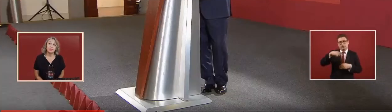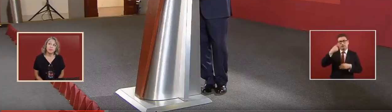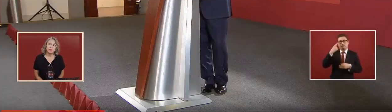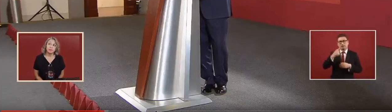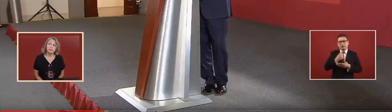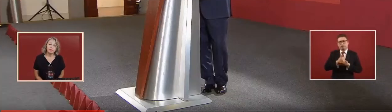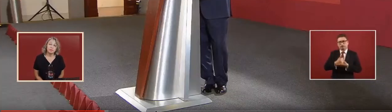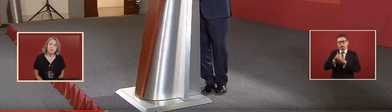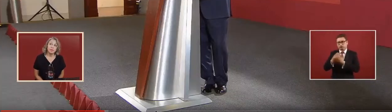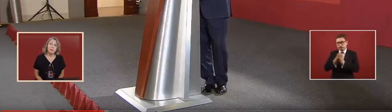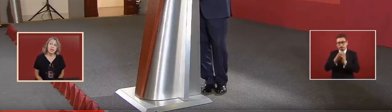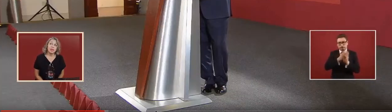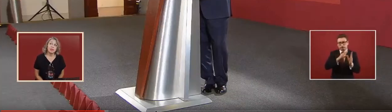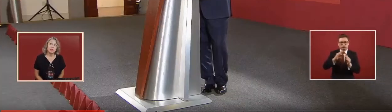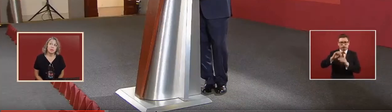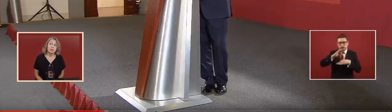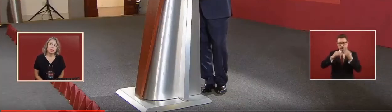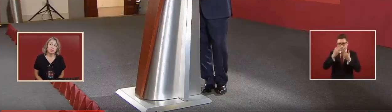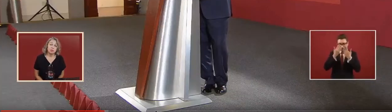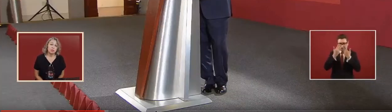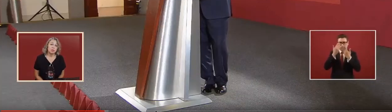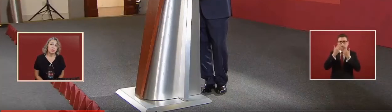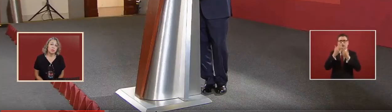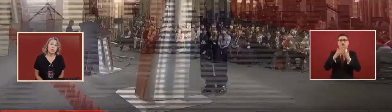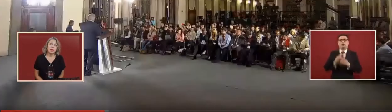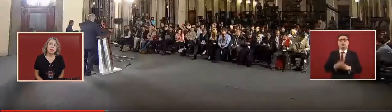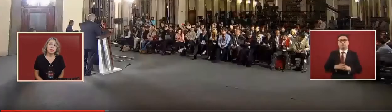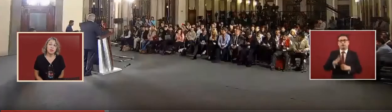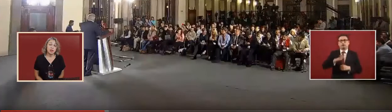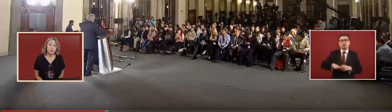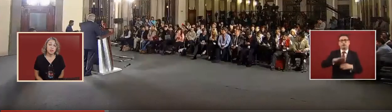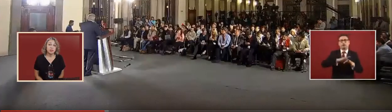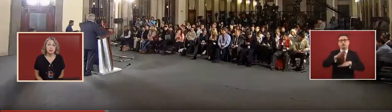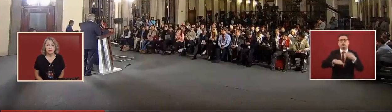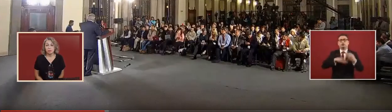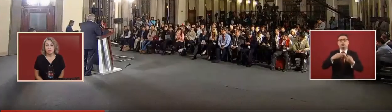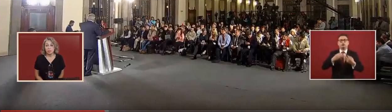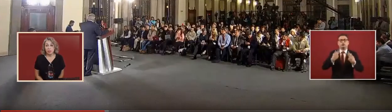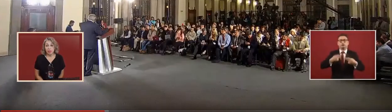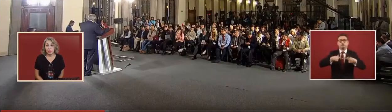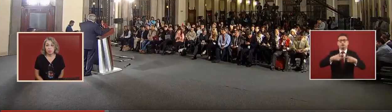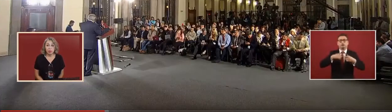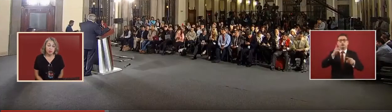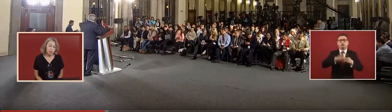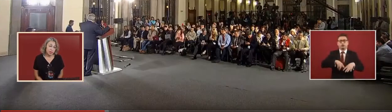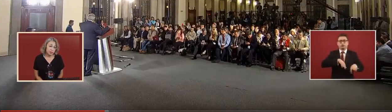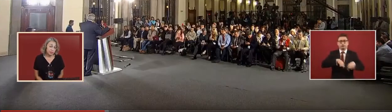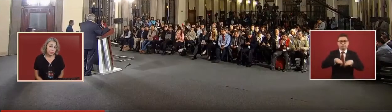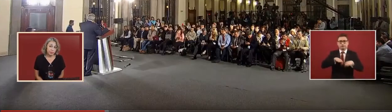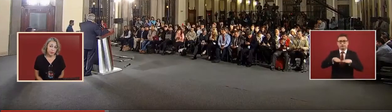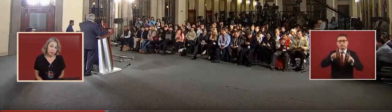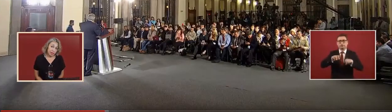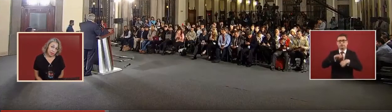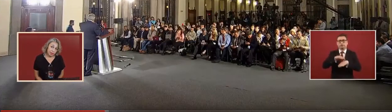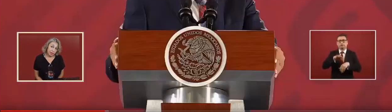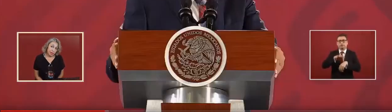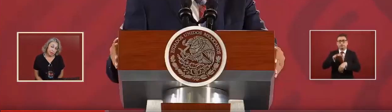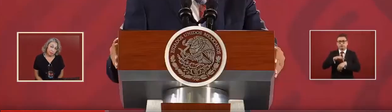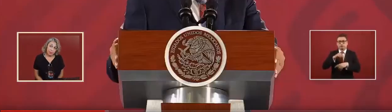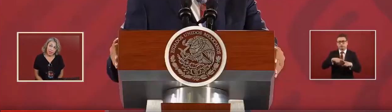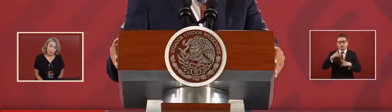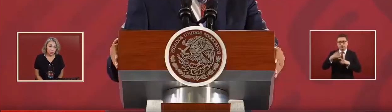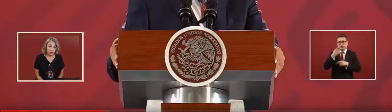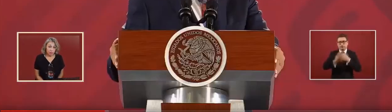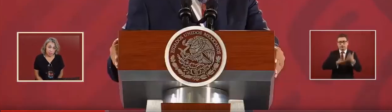So, we are trying to help all the medical workers in the health sector.